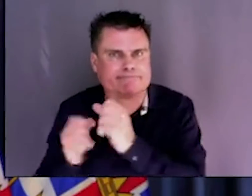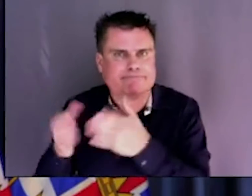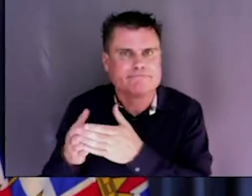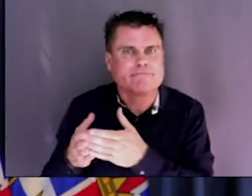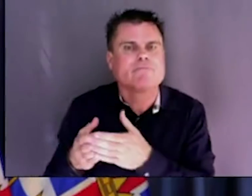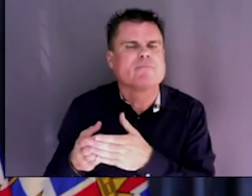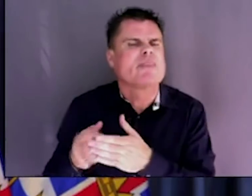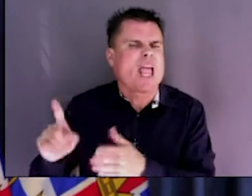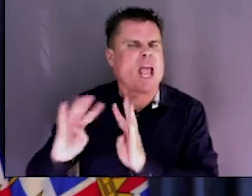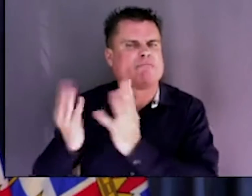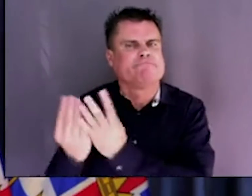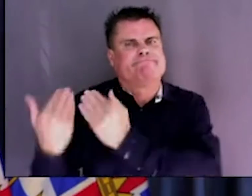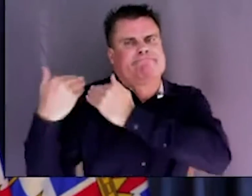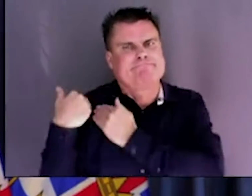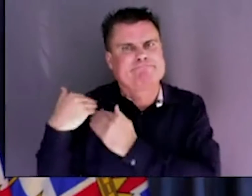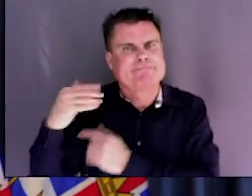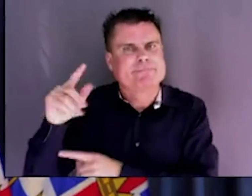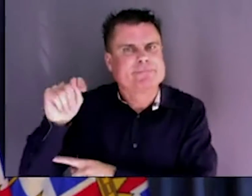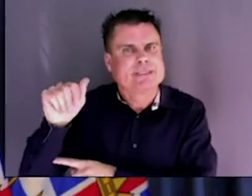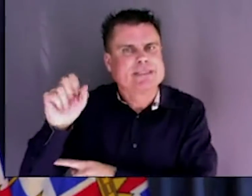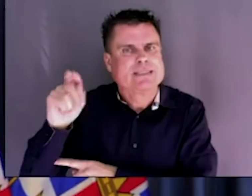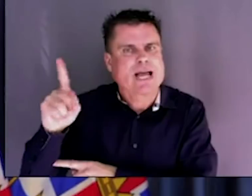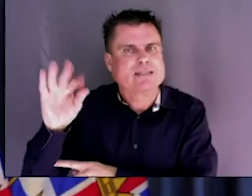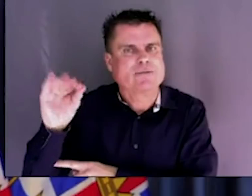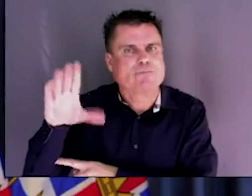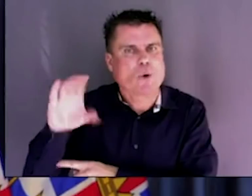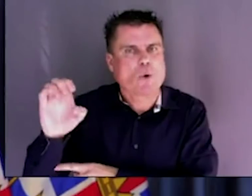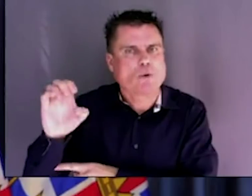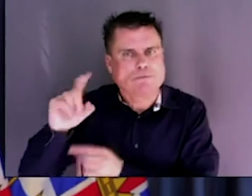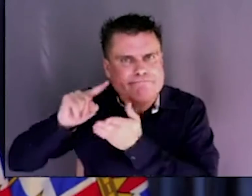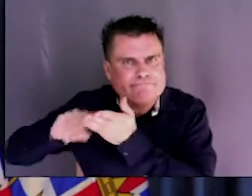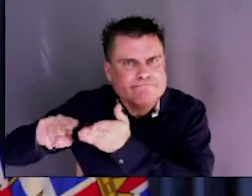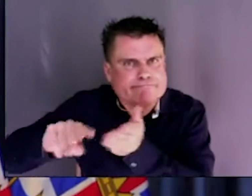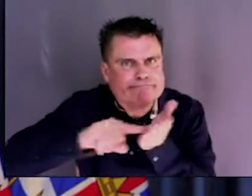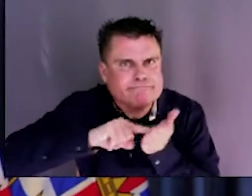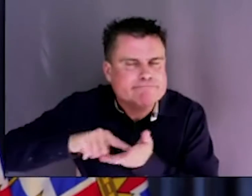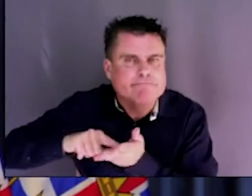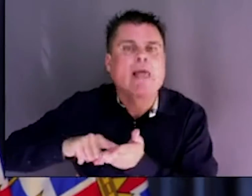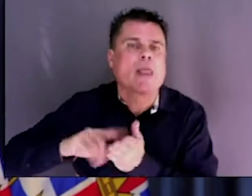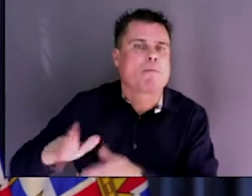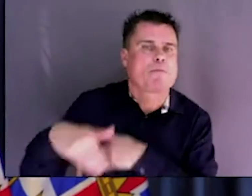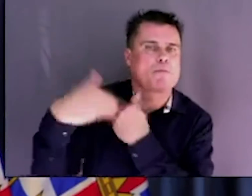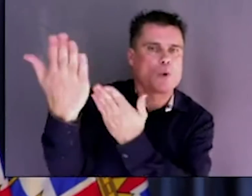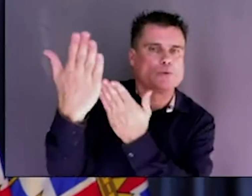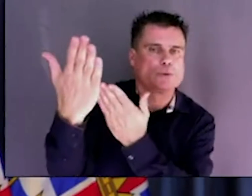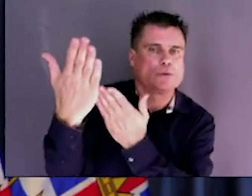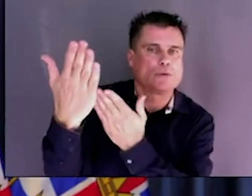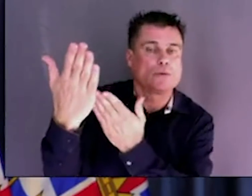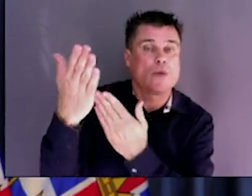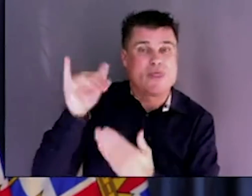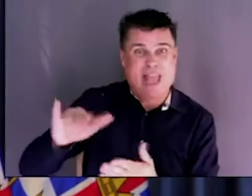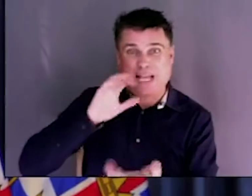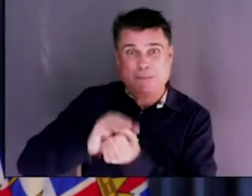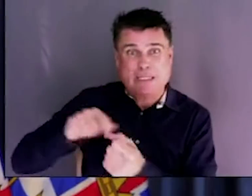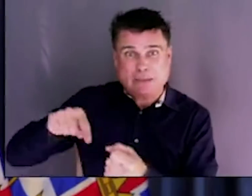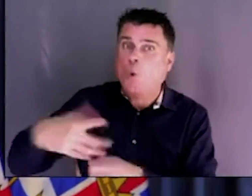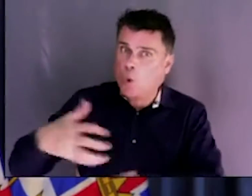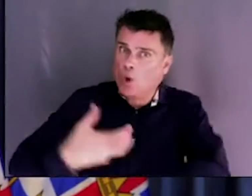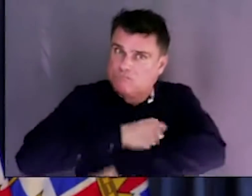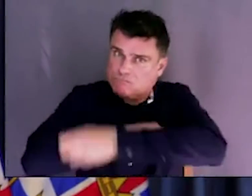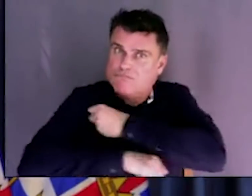I said, was requested by the industry. They rolled up their sleeves. They put themselves to work. And they're going to be presenting